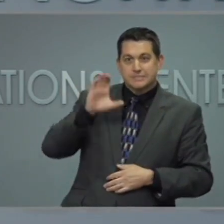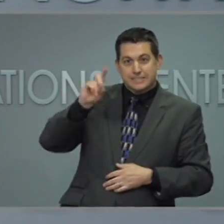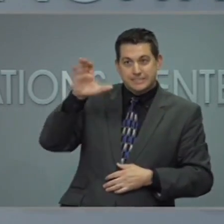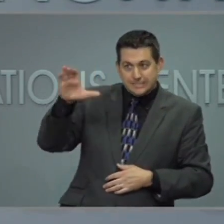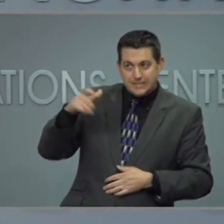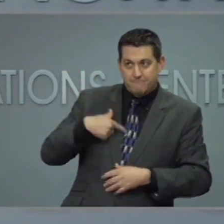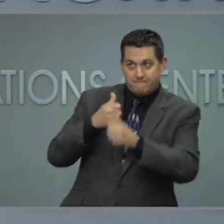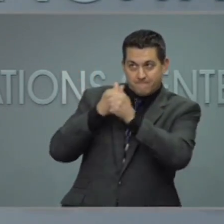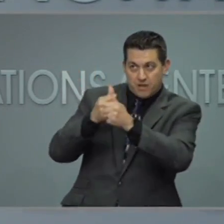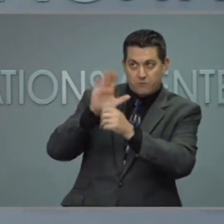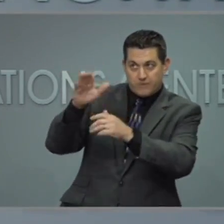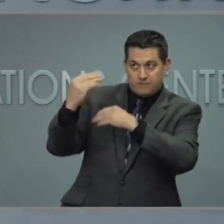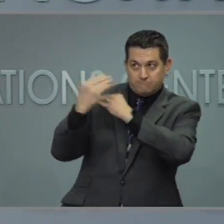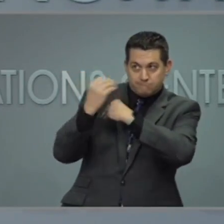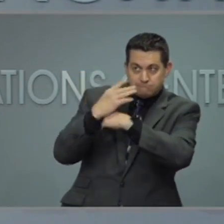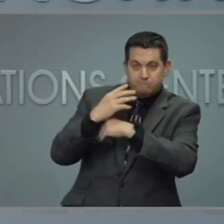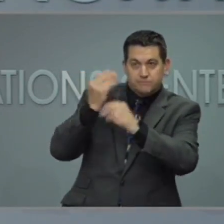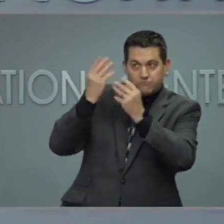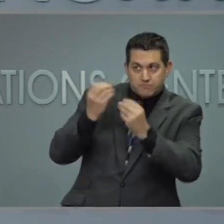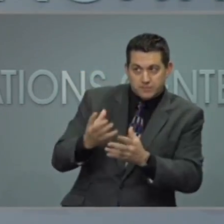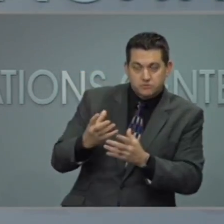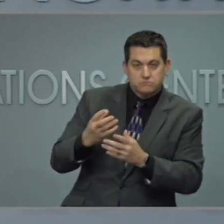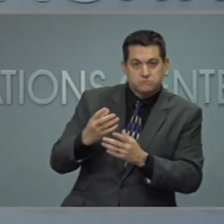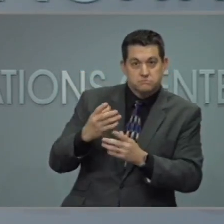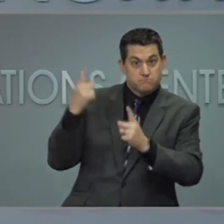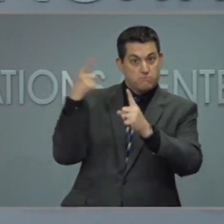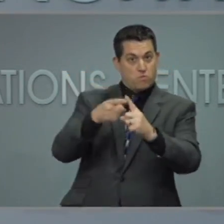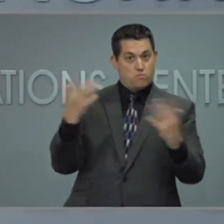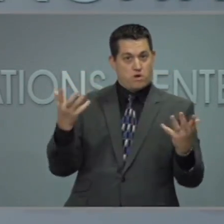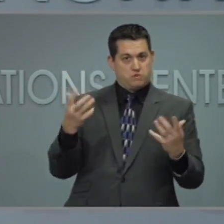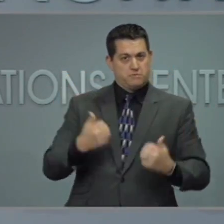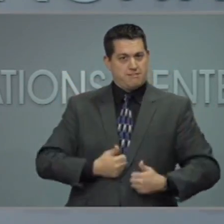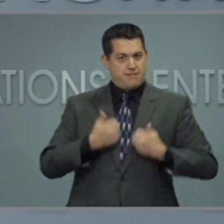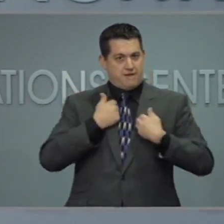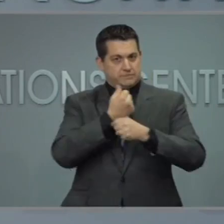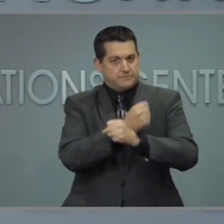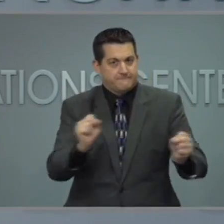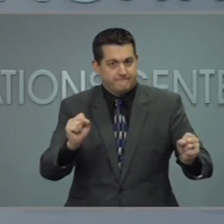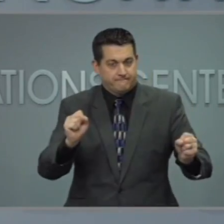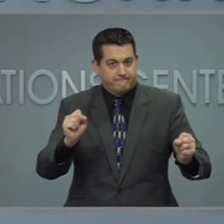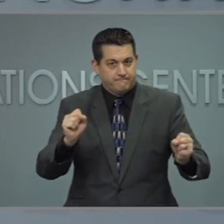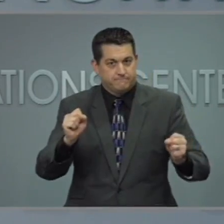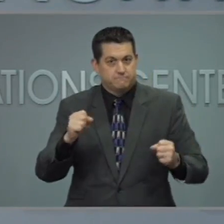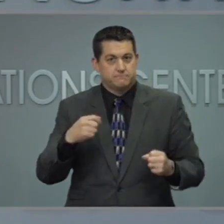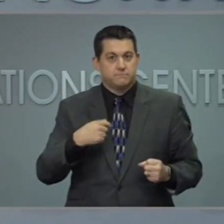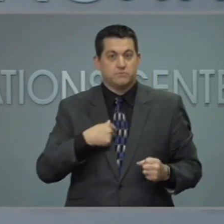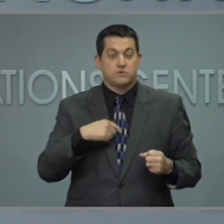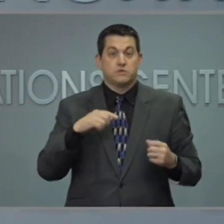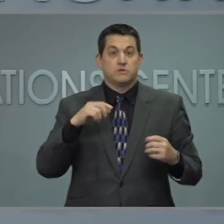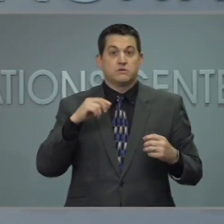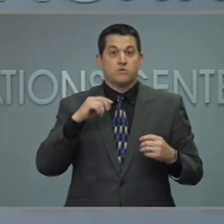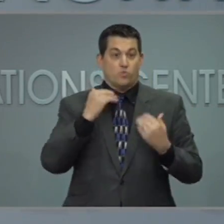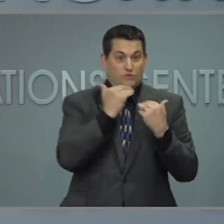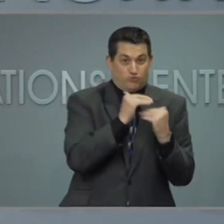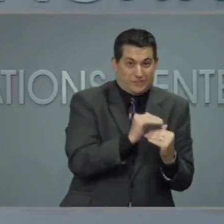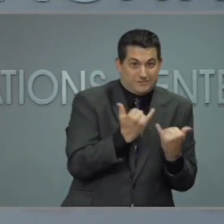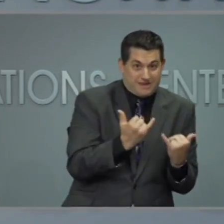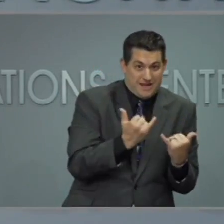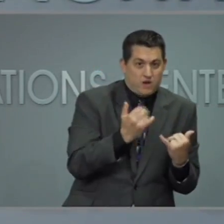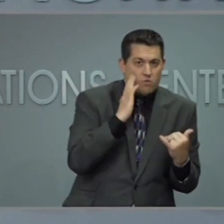that our focus would be on saving lives, that we would use a dimmer switch approach to easing restrictions.